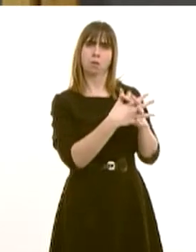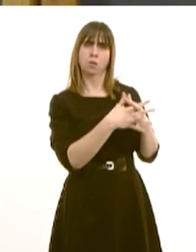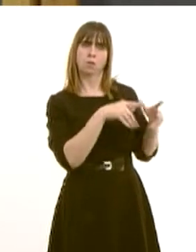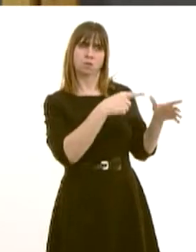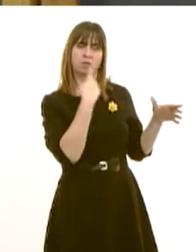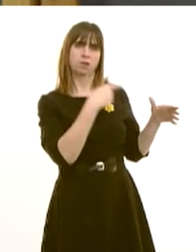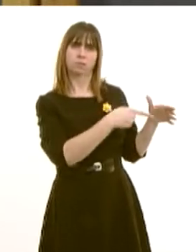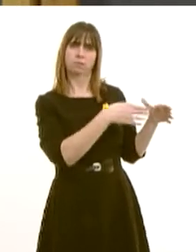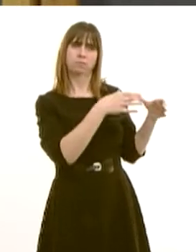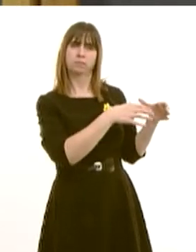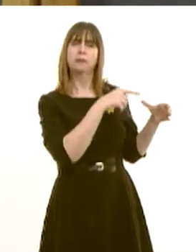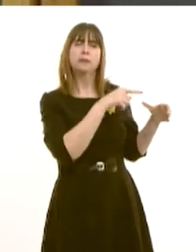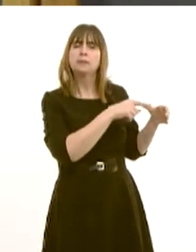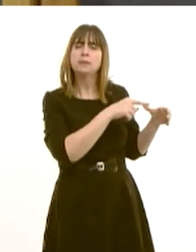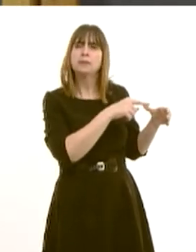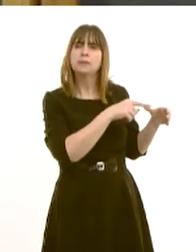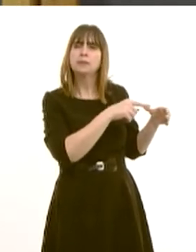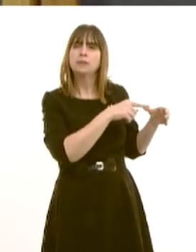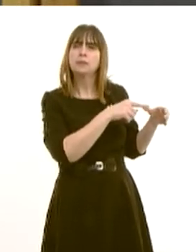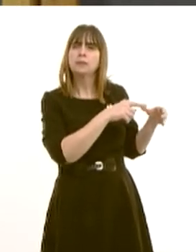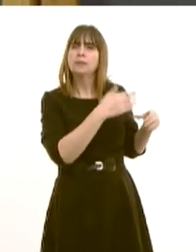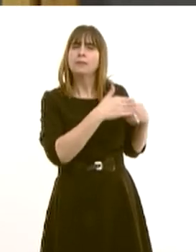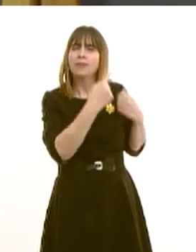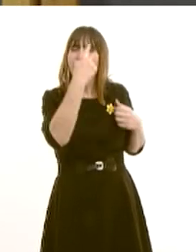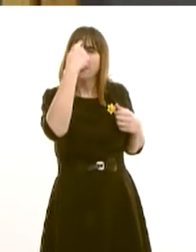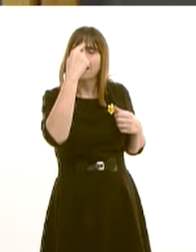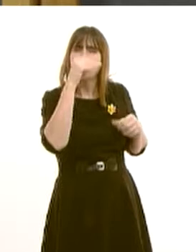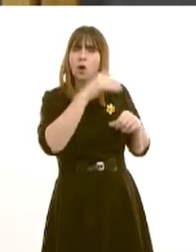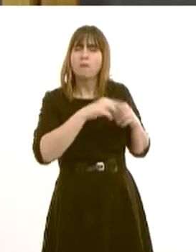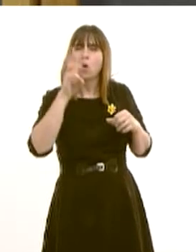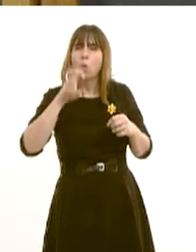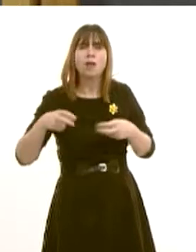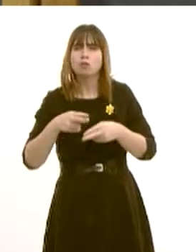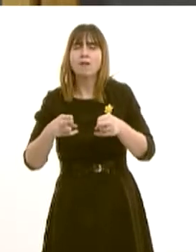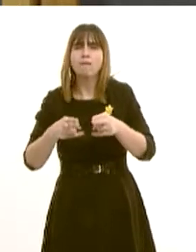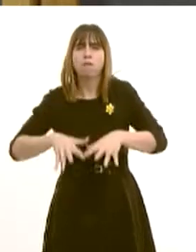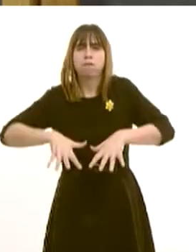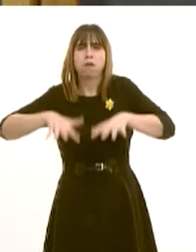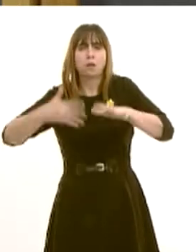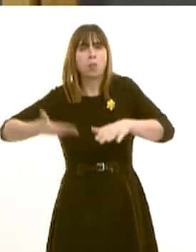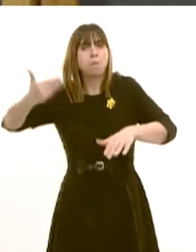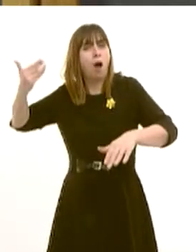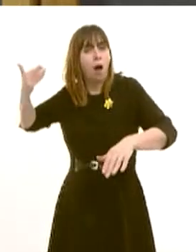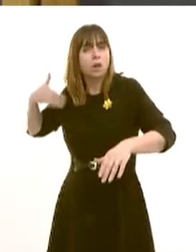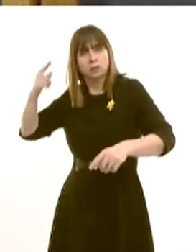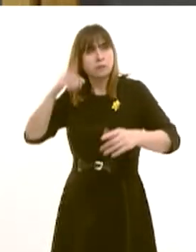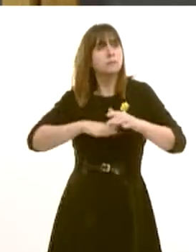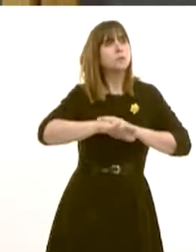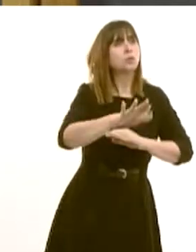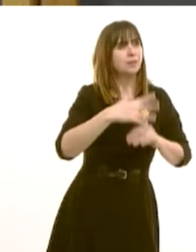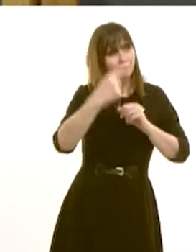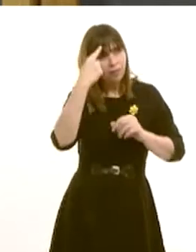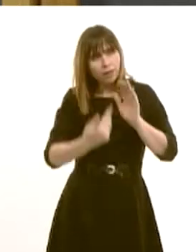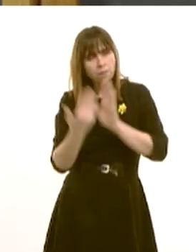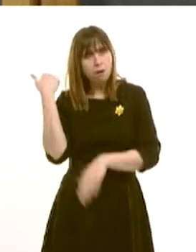into account the historic floods on Welsh rivers. Now, constituents in my area suffered more